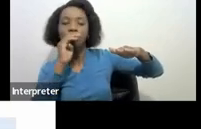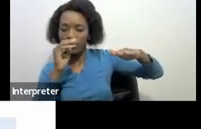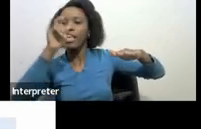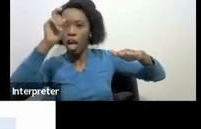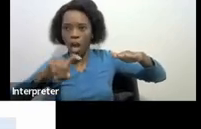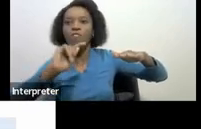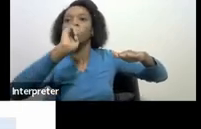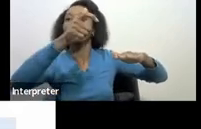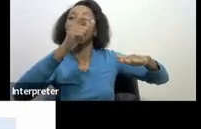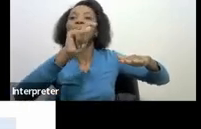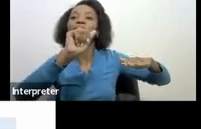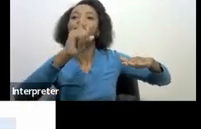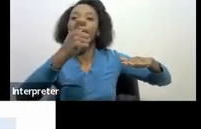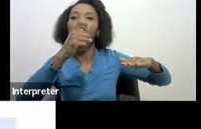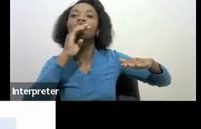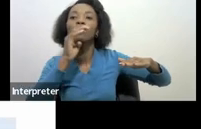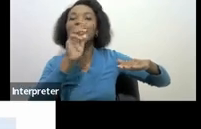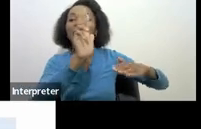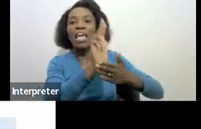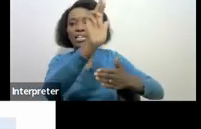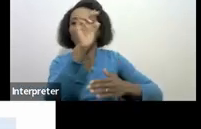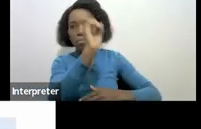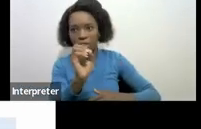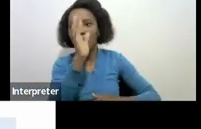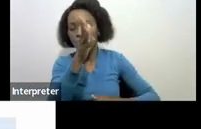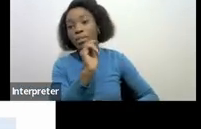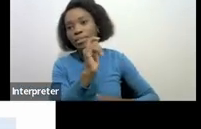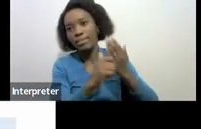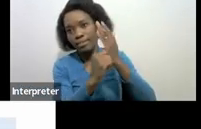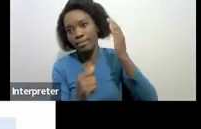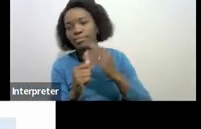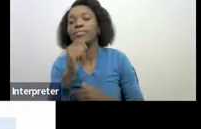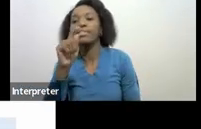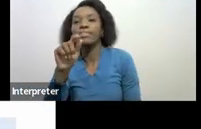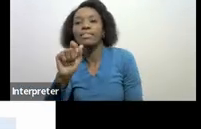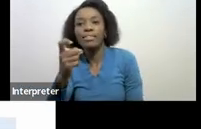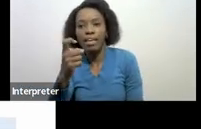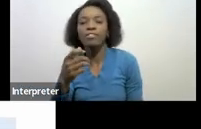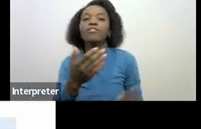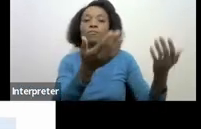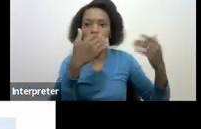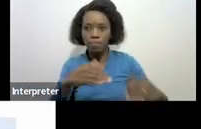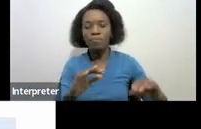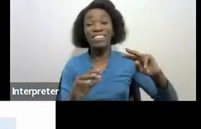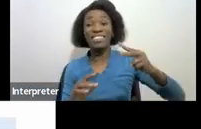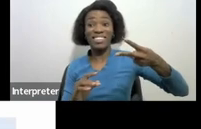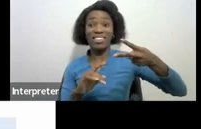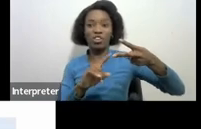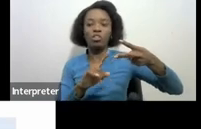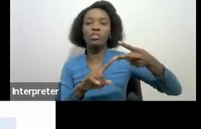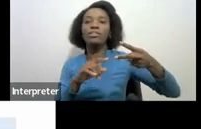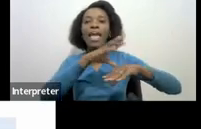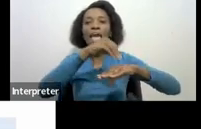implications and will be taxed at 18 percent on the secondary one between the ages of 65 to 74